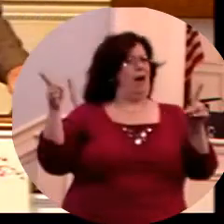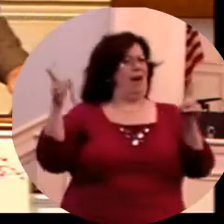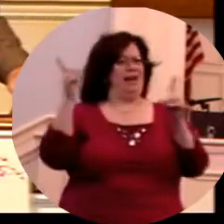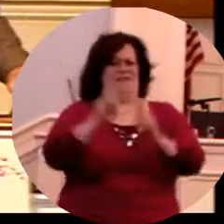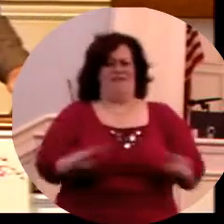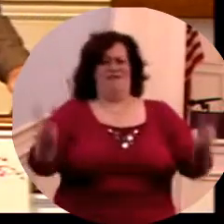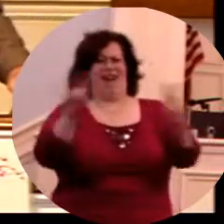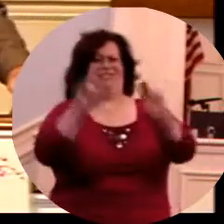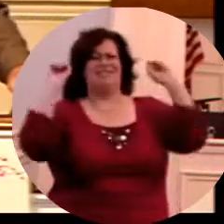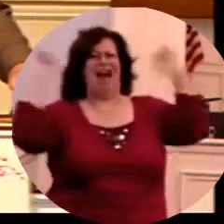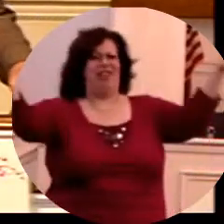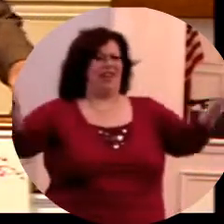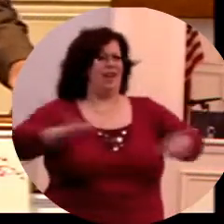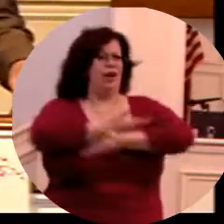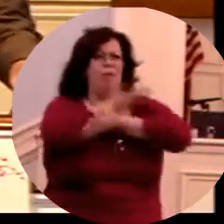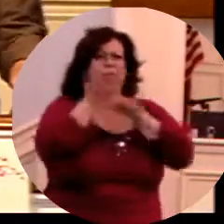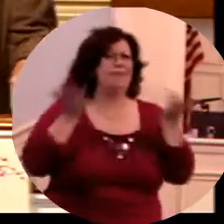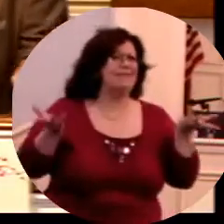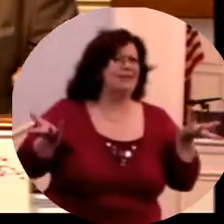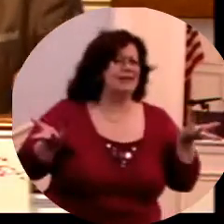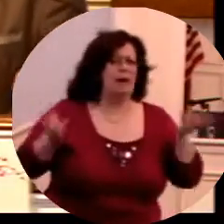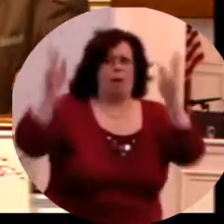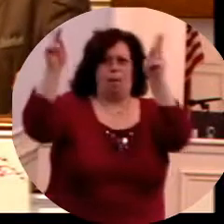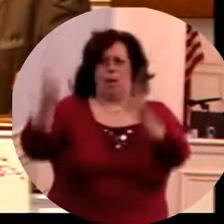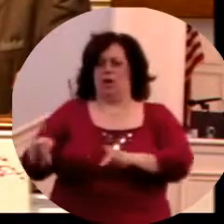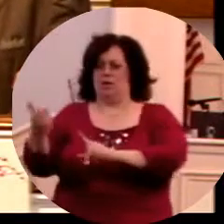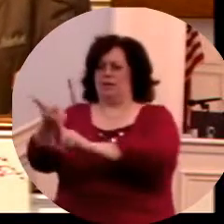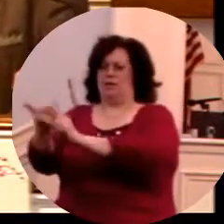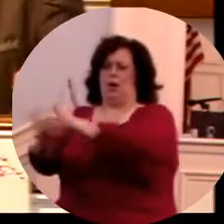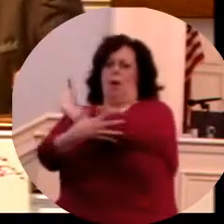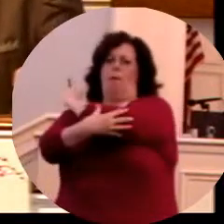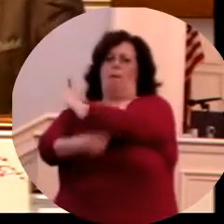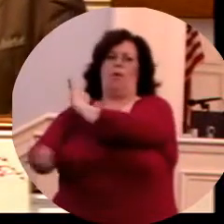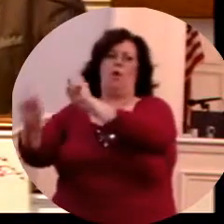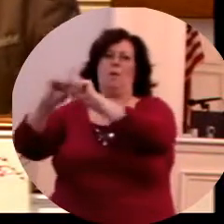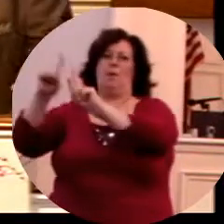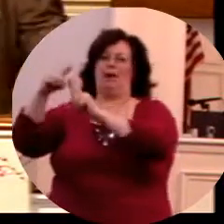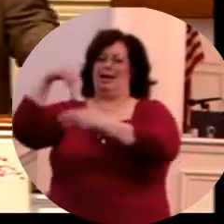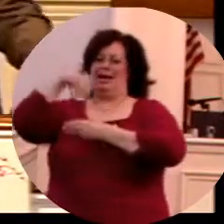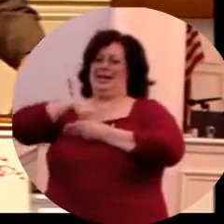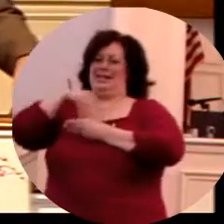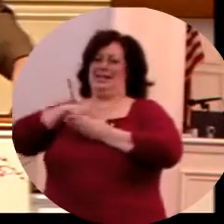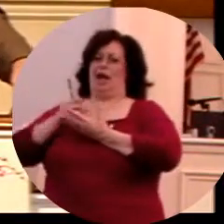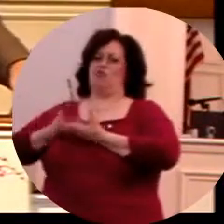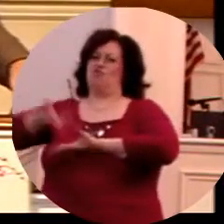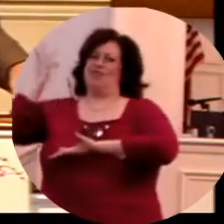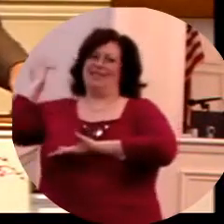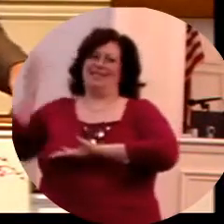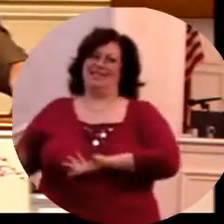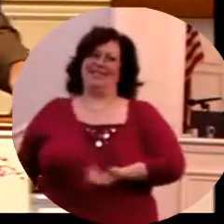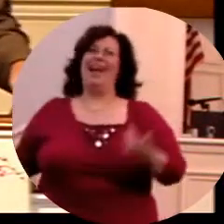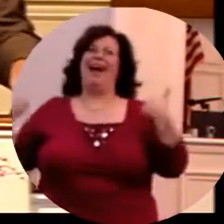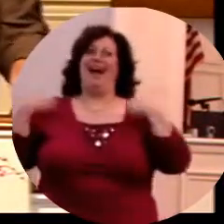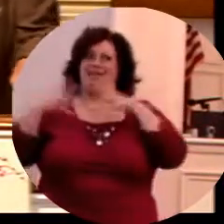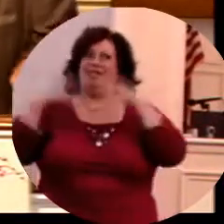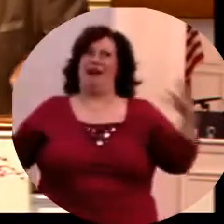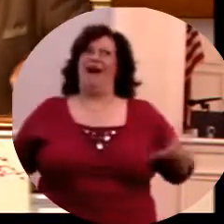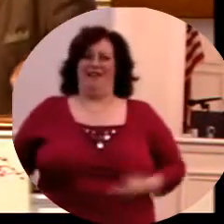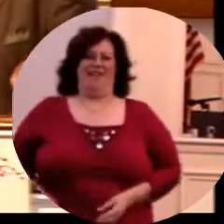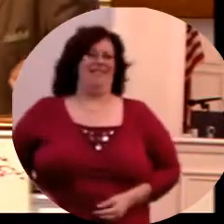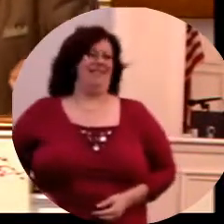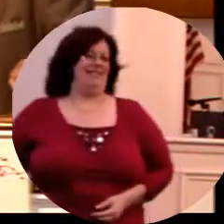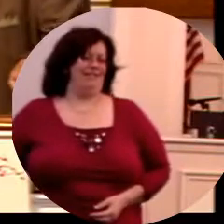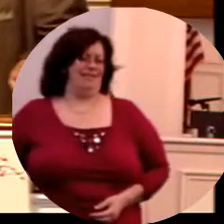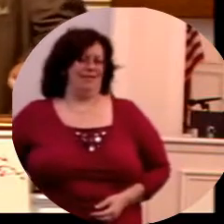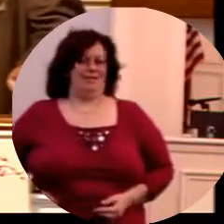hath nothing. And there is that that maketh himself poor, yet hath great riches. Turn me down just a hair,